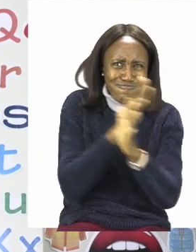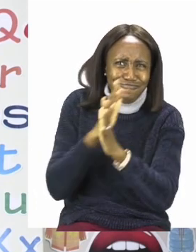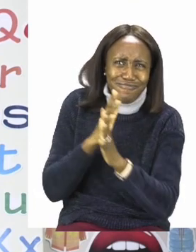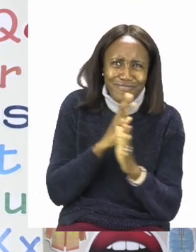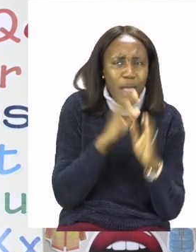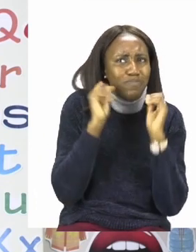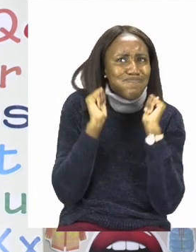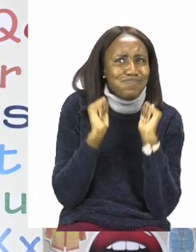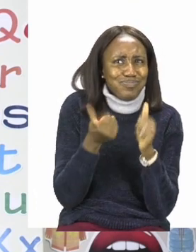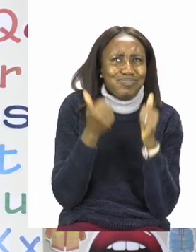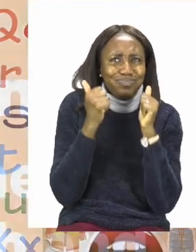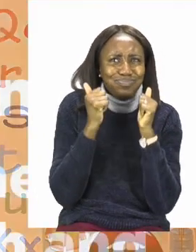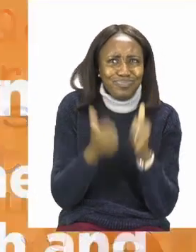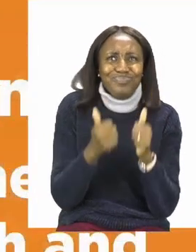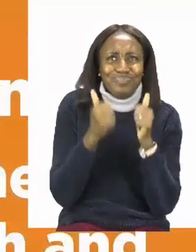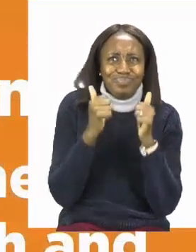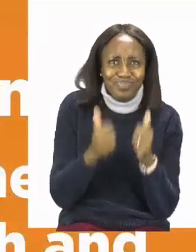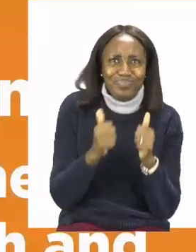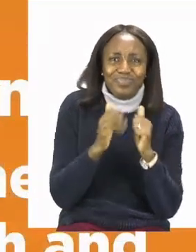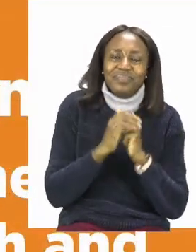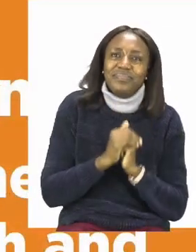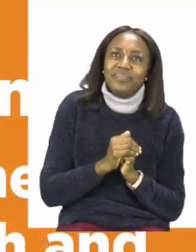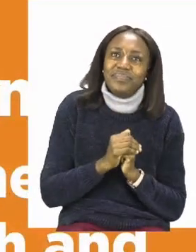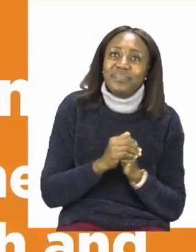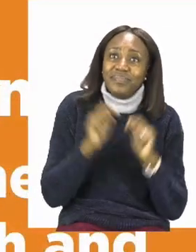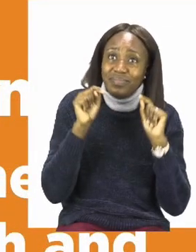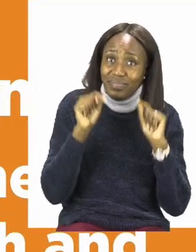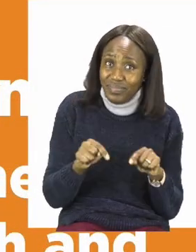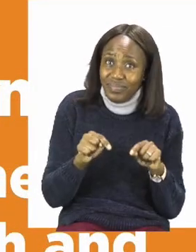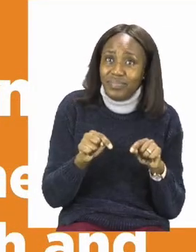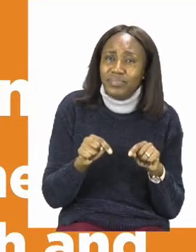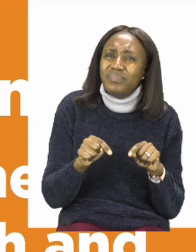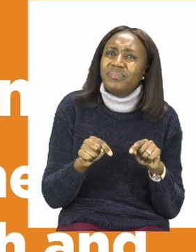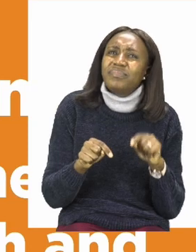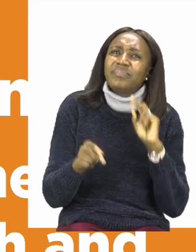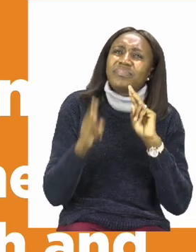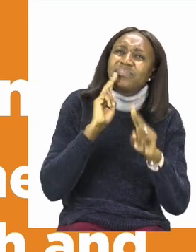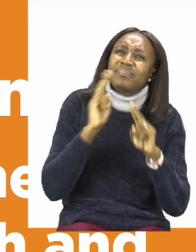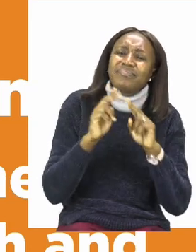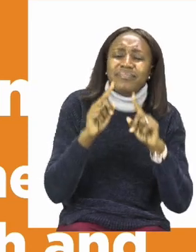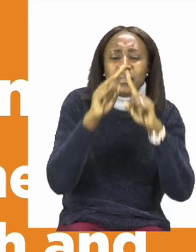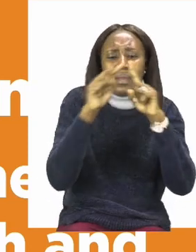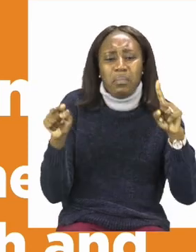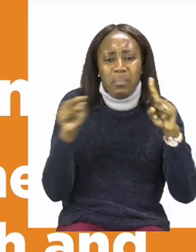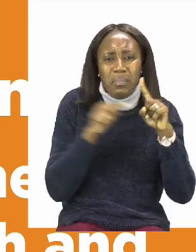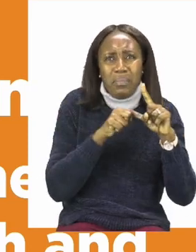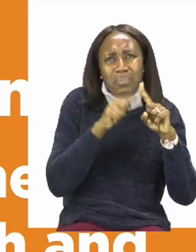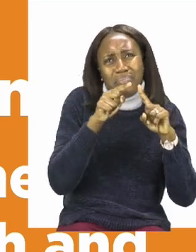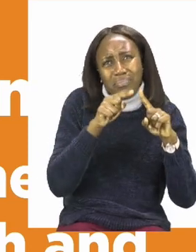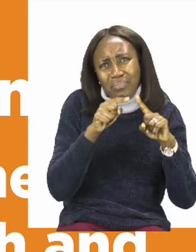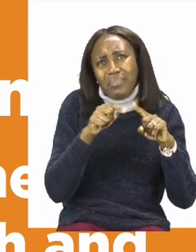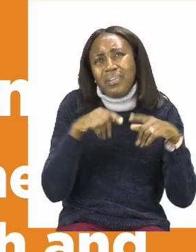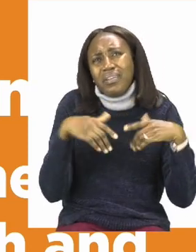Good job everyone! For today's lesson we'll be doing geometry, length